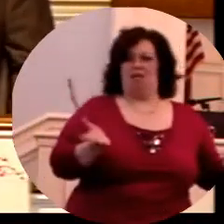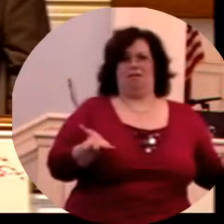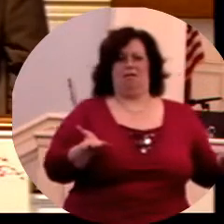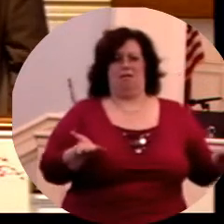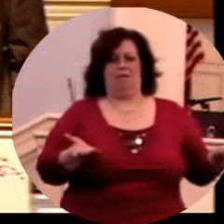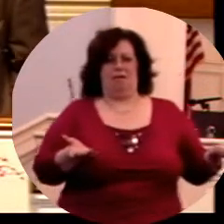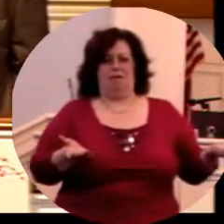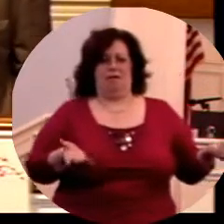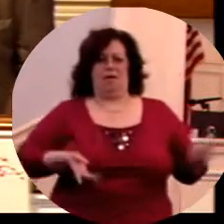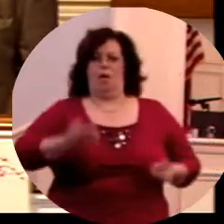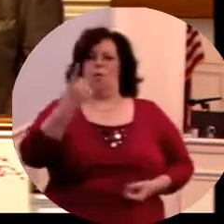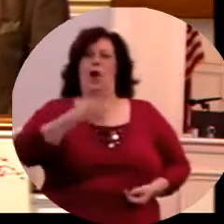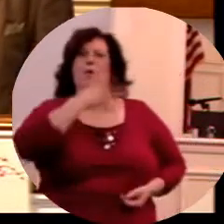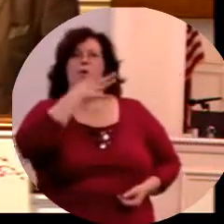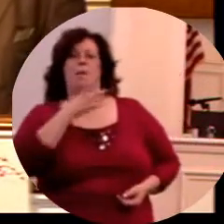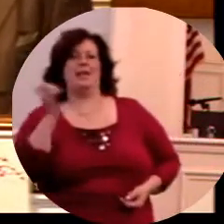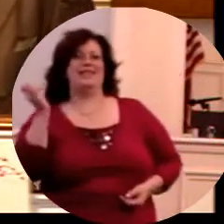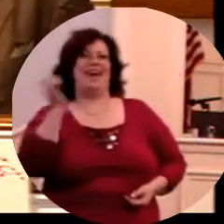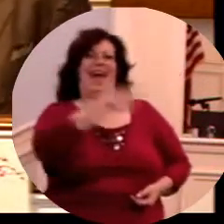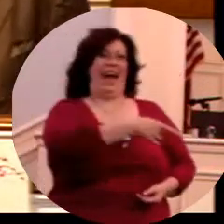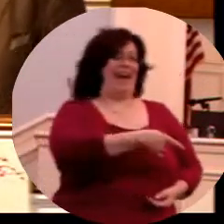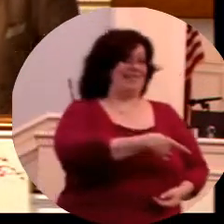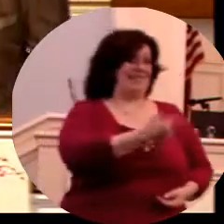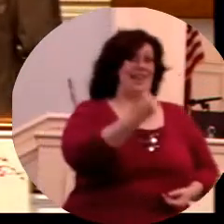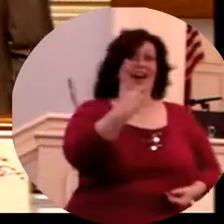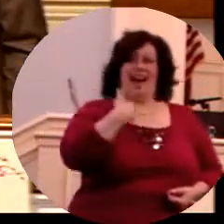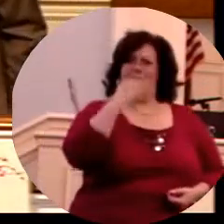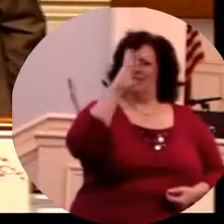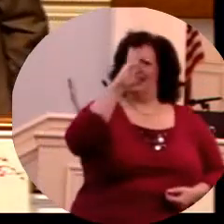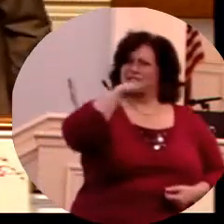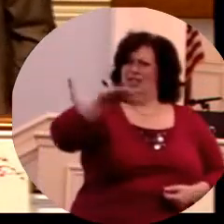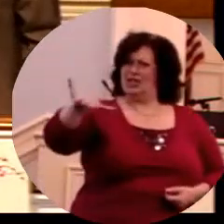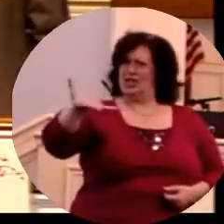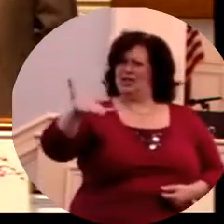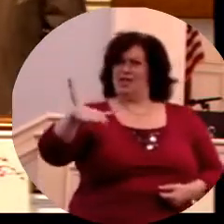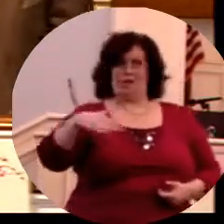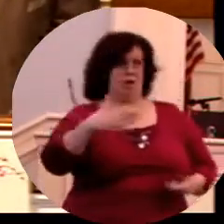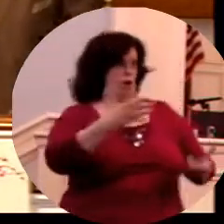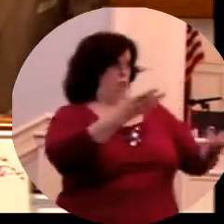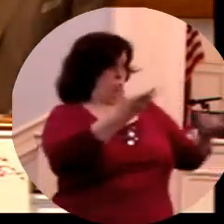and they asked her, they said, would you have children again? She said, yes, honey, but not the same ones.